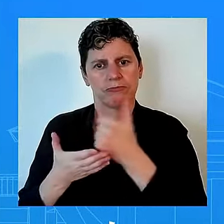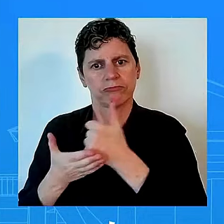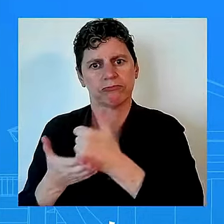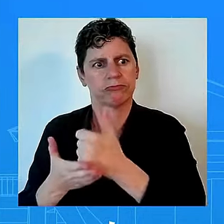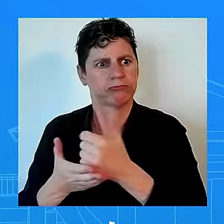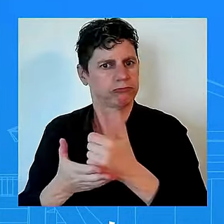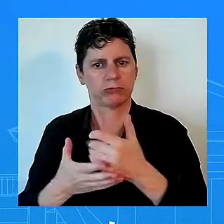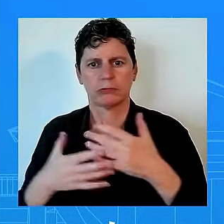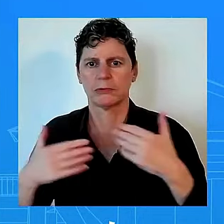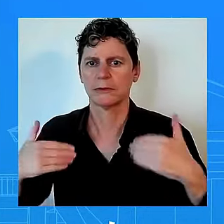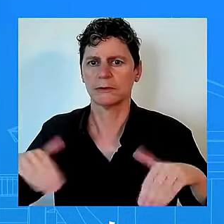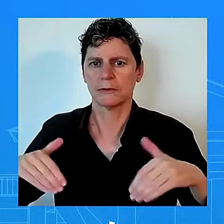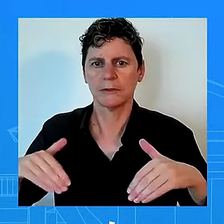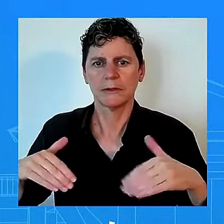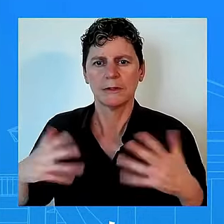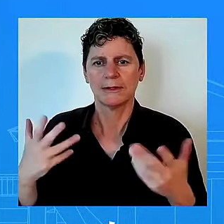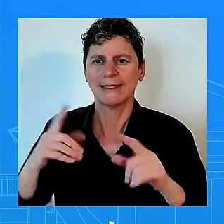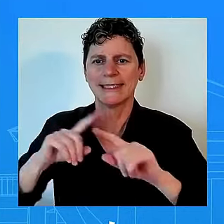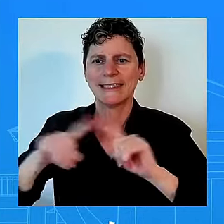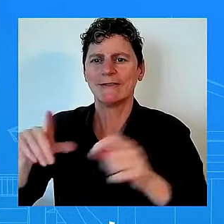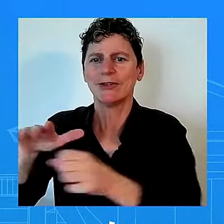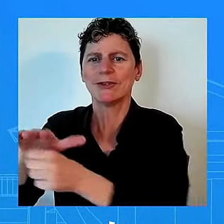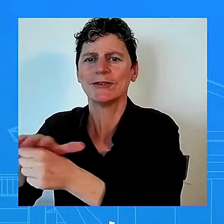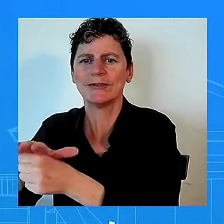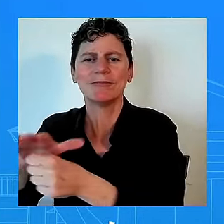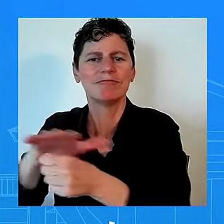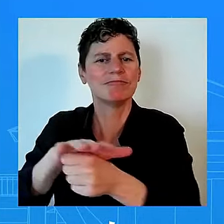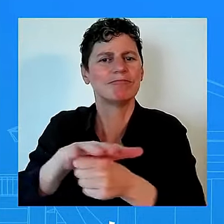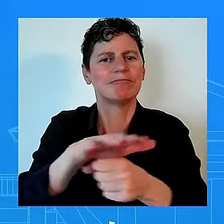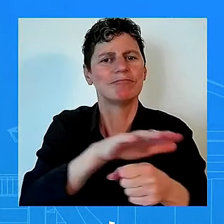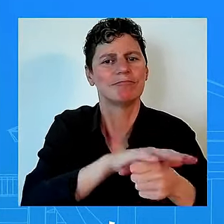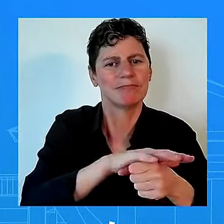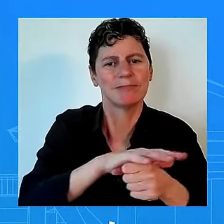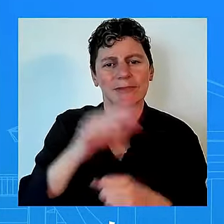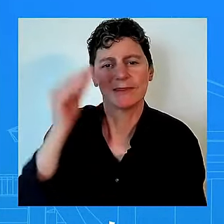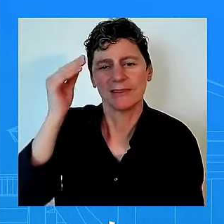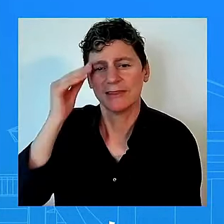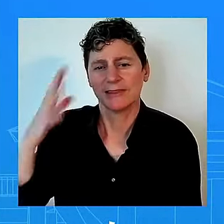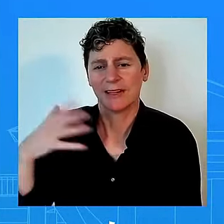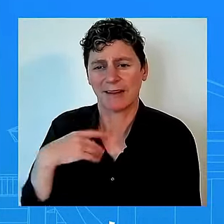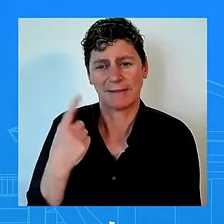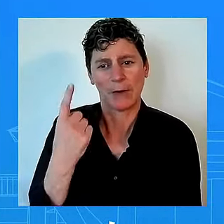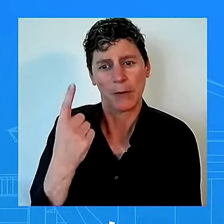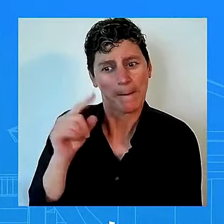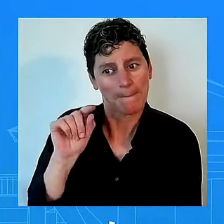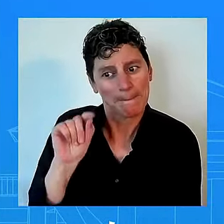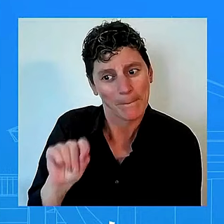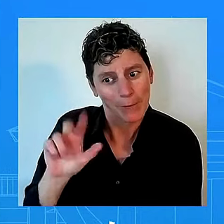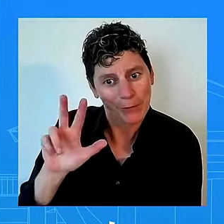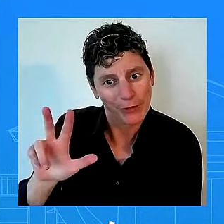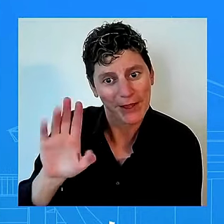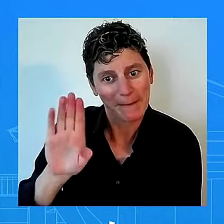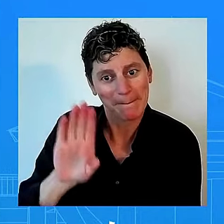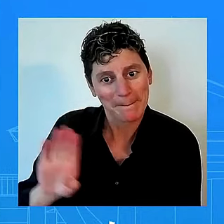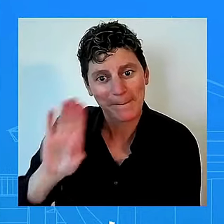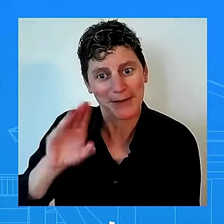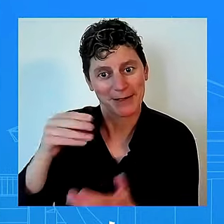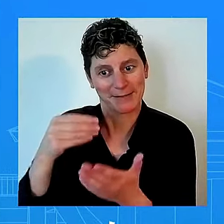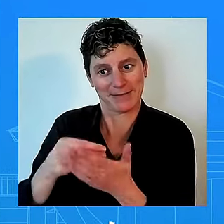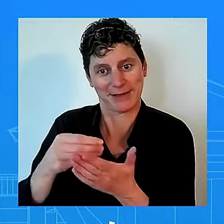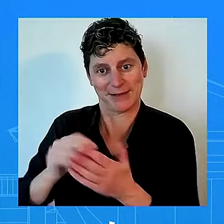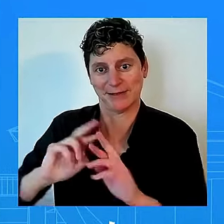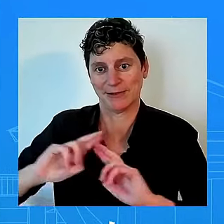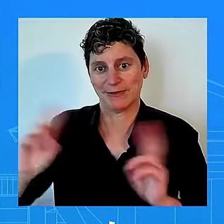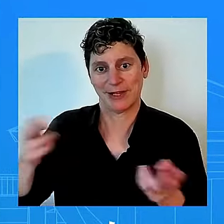dollars to address the concerns that uh for example that the governor has uh mayors have obviously in cities and towns